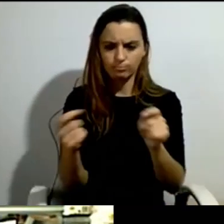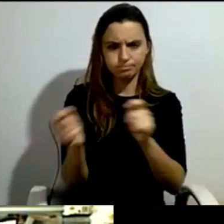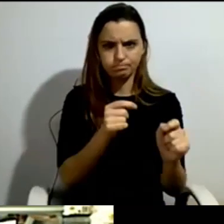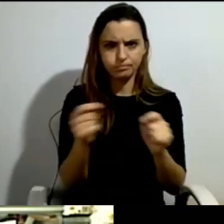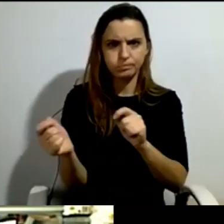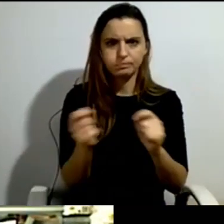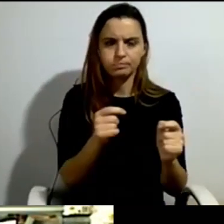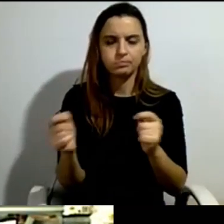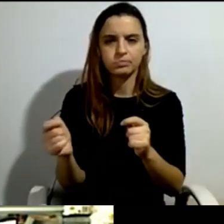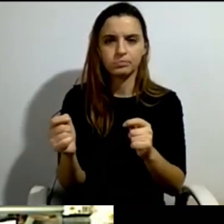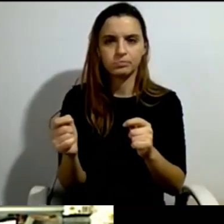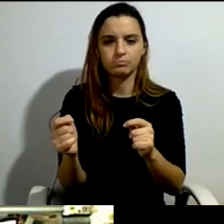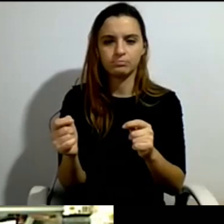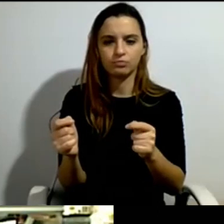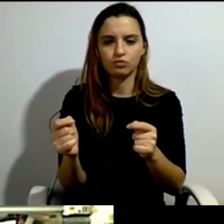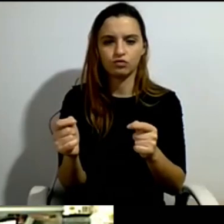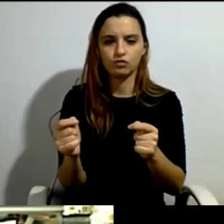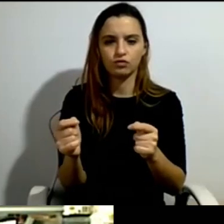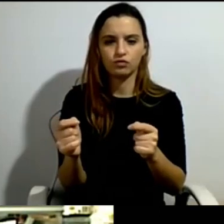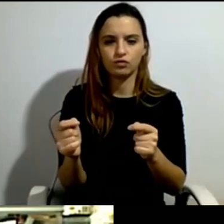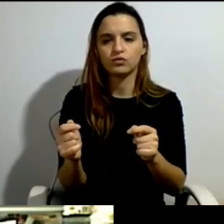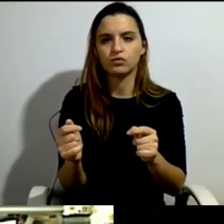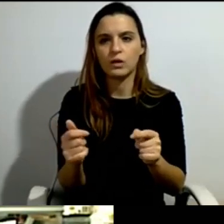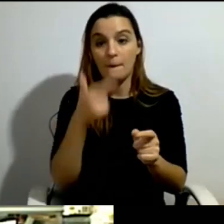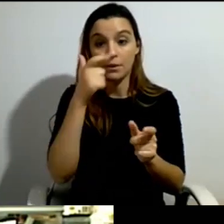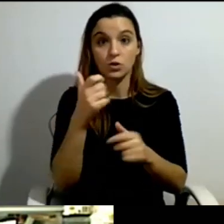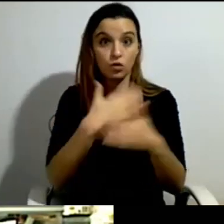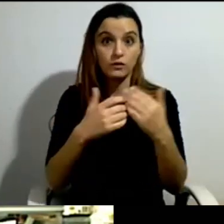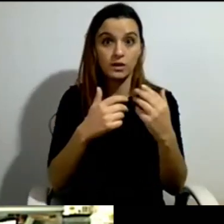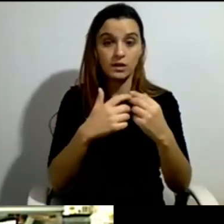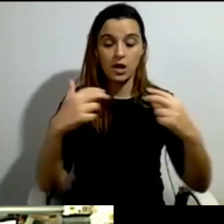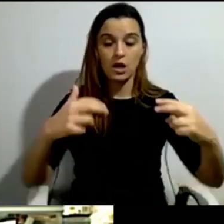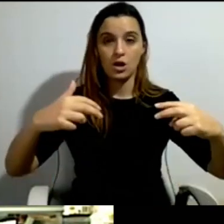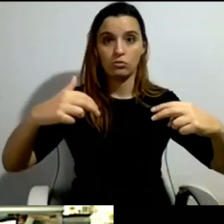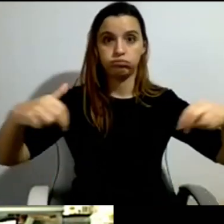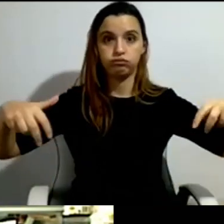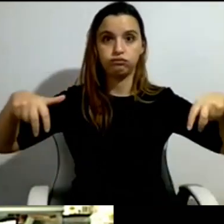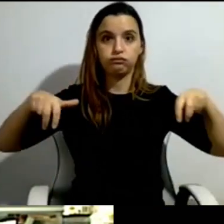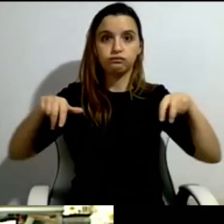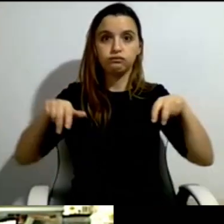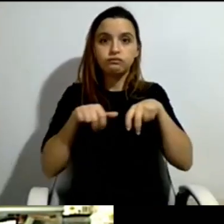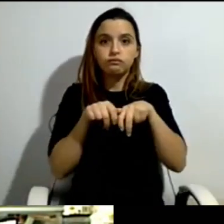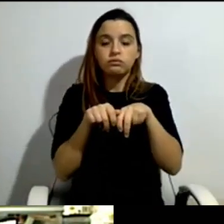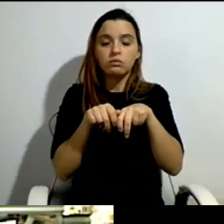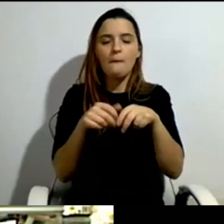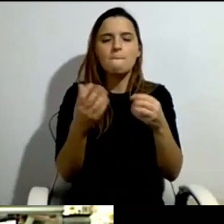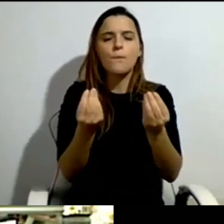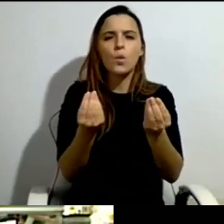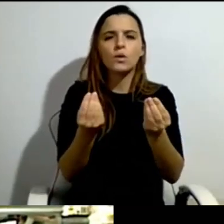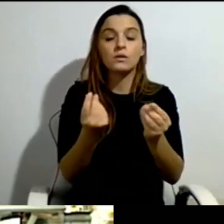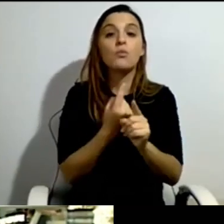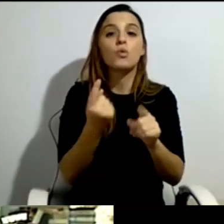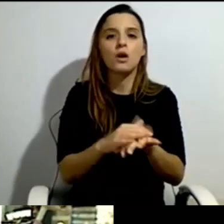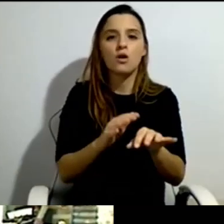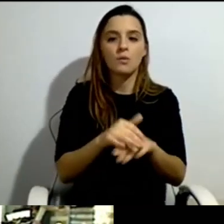disabilities. So they could watch directly how the politicians try to avoid